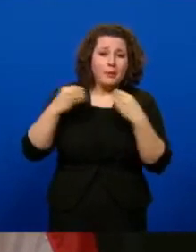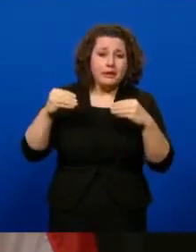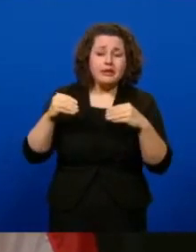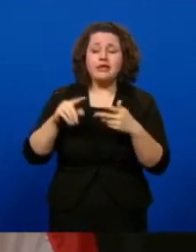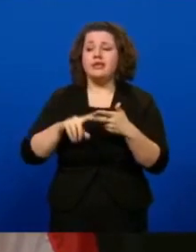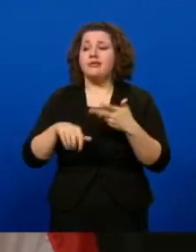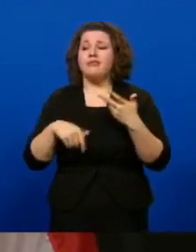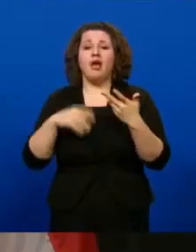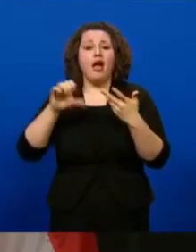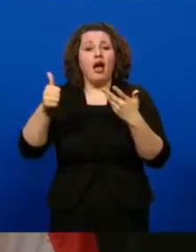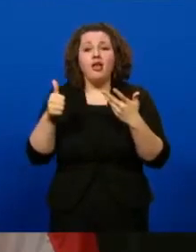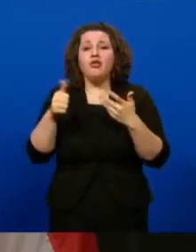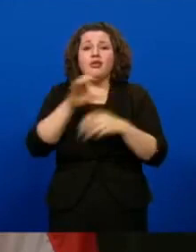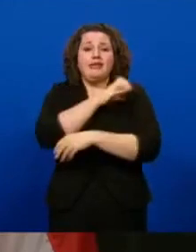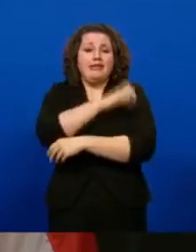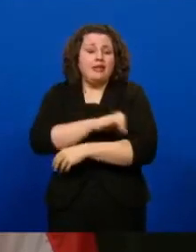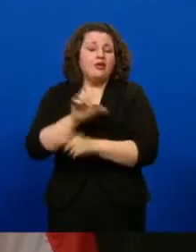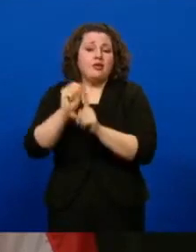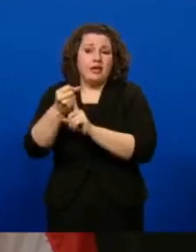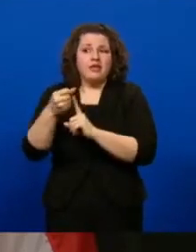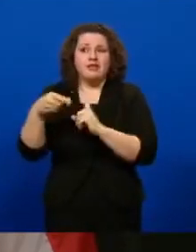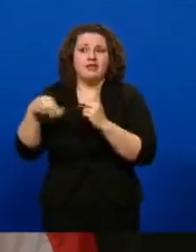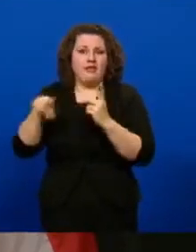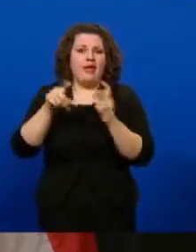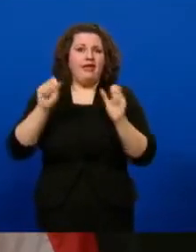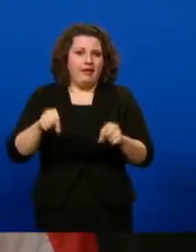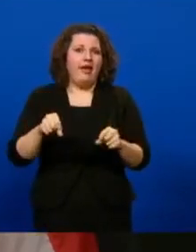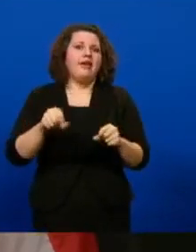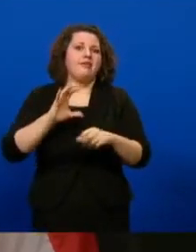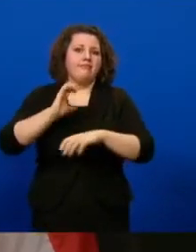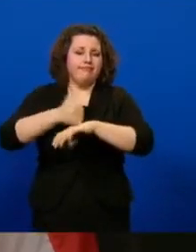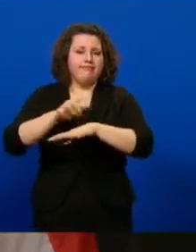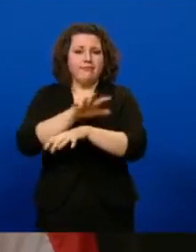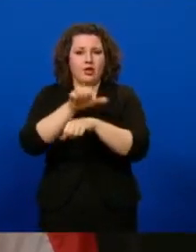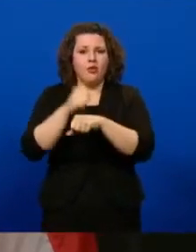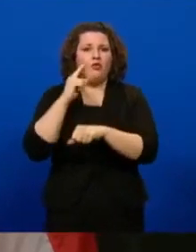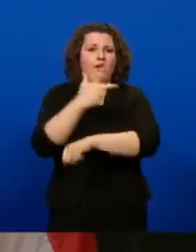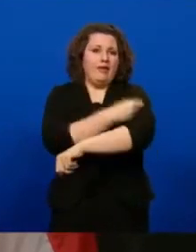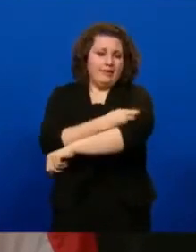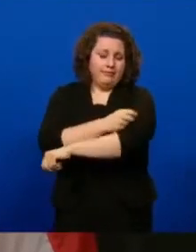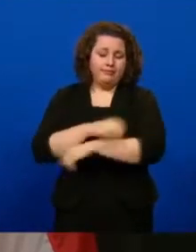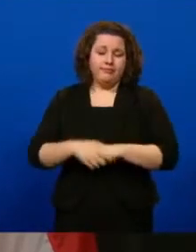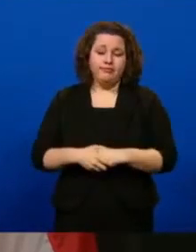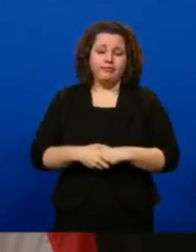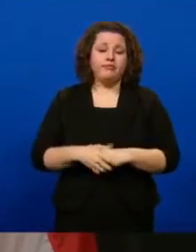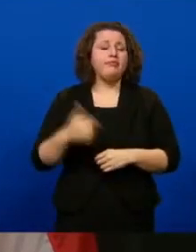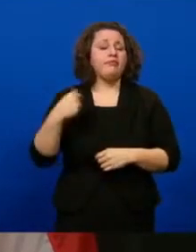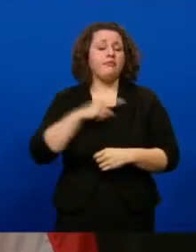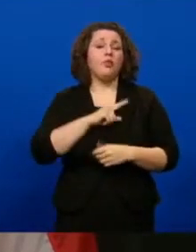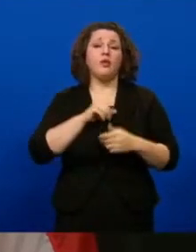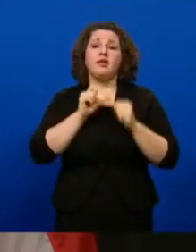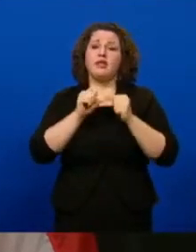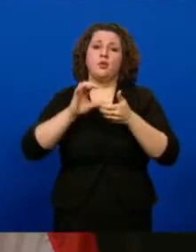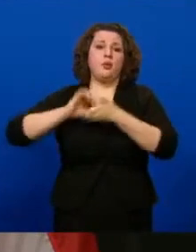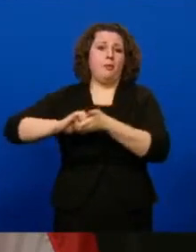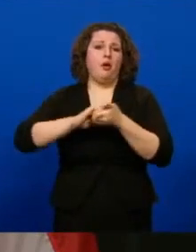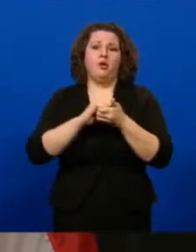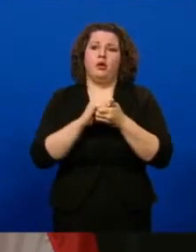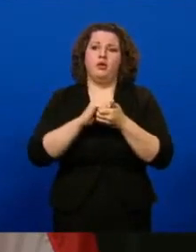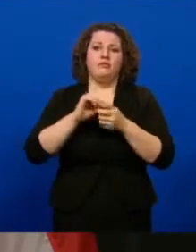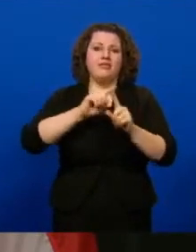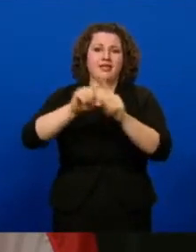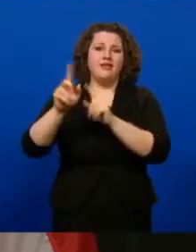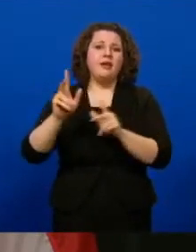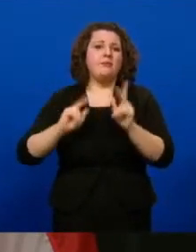that are equipped to handle screening and scheduling for vaccination efforts. We're also continuing partnerships across the state, working